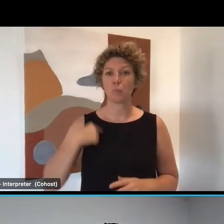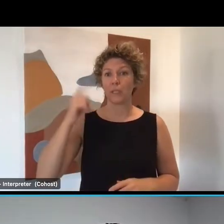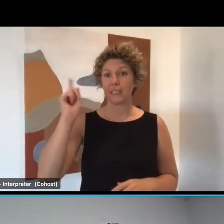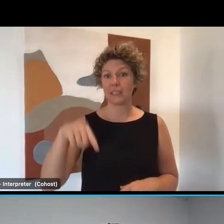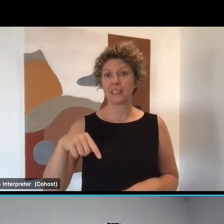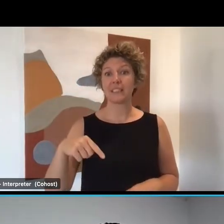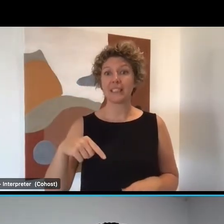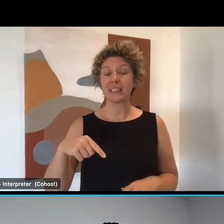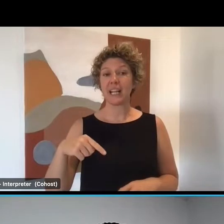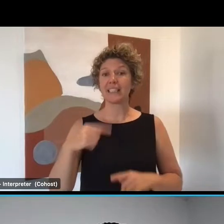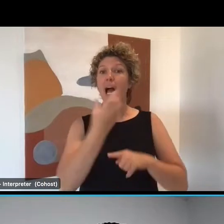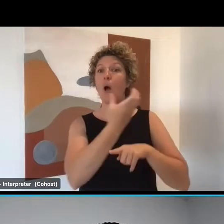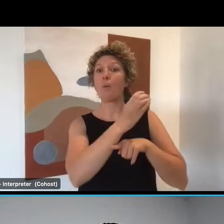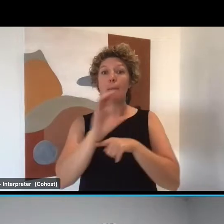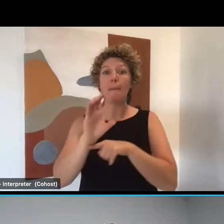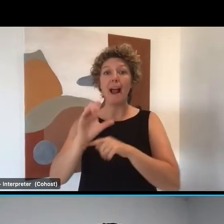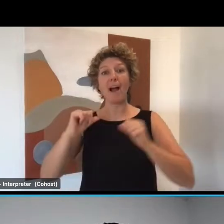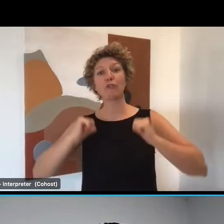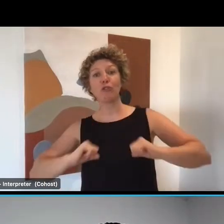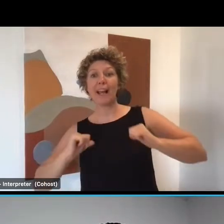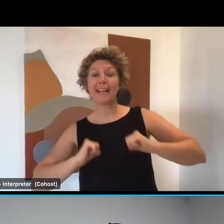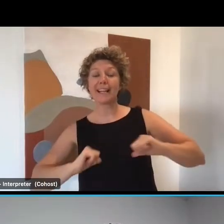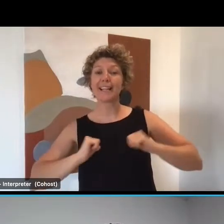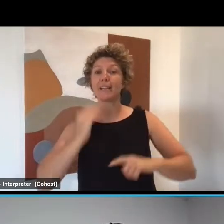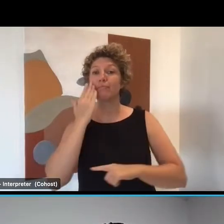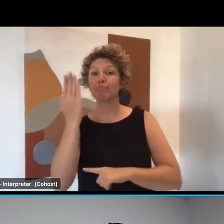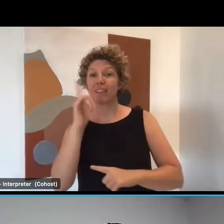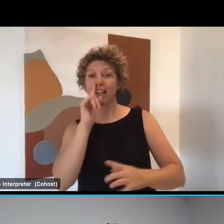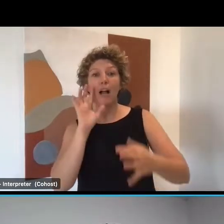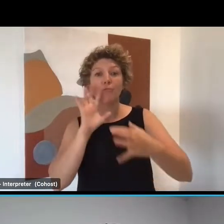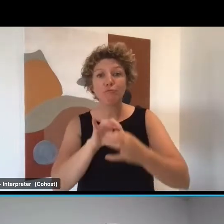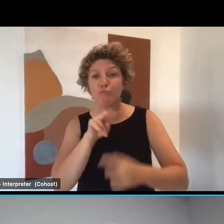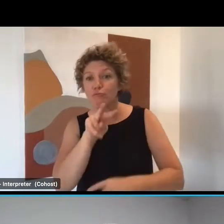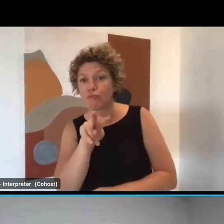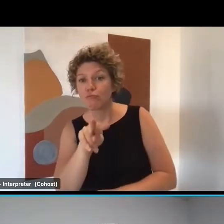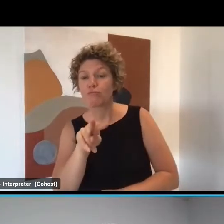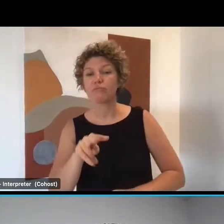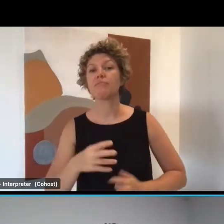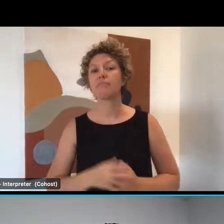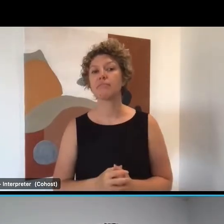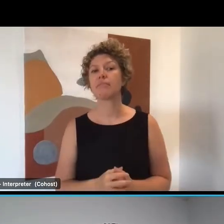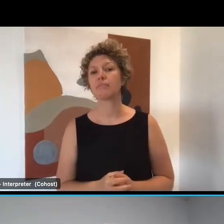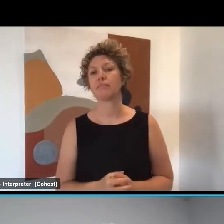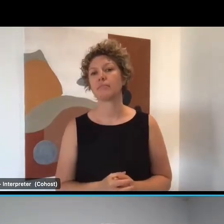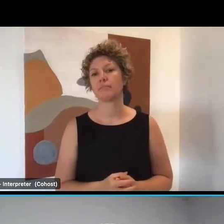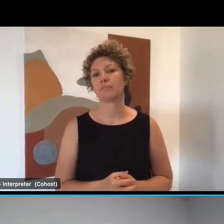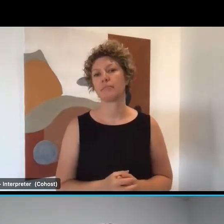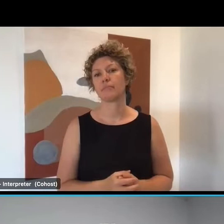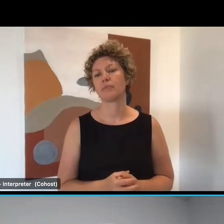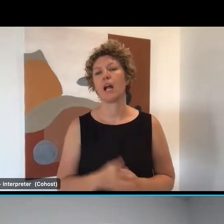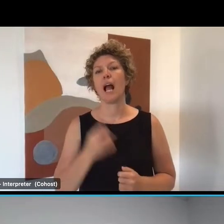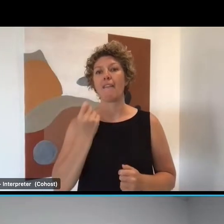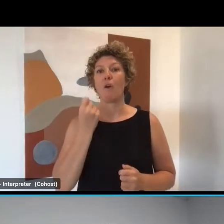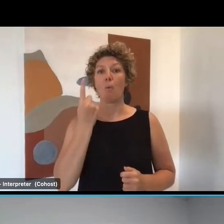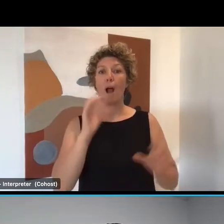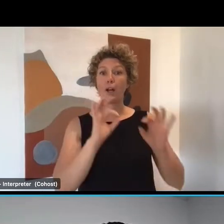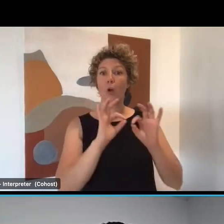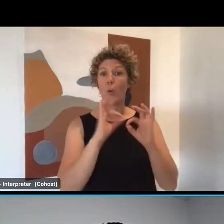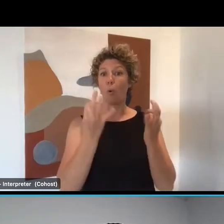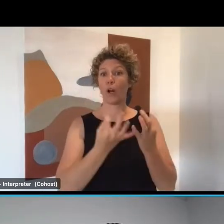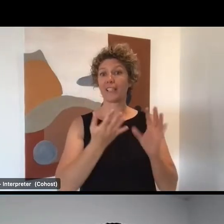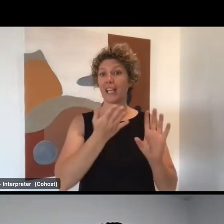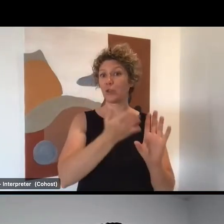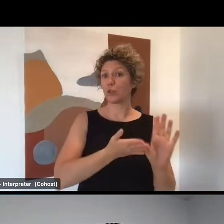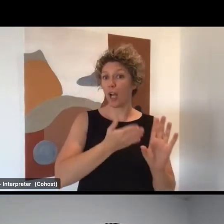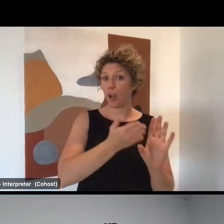master class series for home care providers in September, October, November, and that's delivered by Andrew Marty, an organisational psychologist from Melbourne.